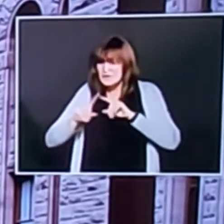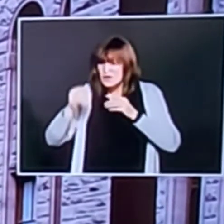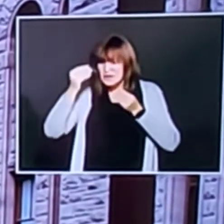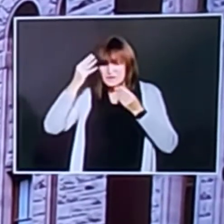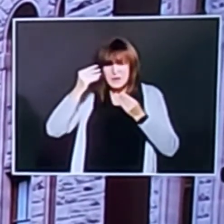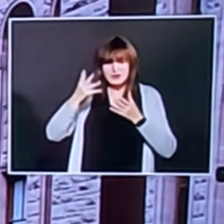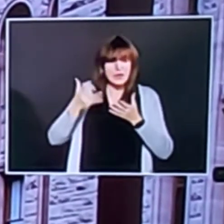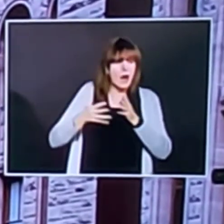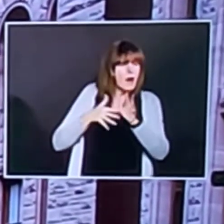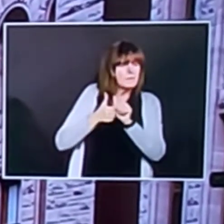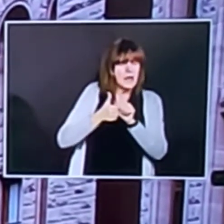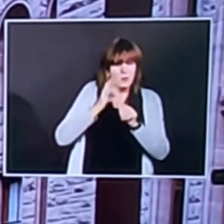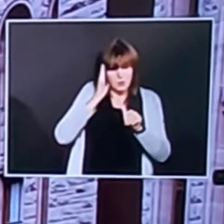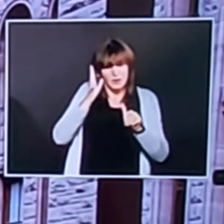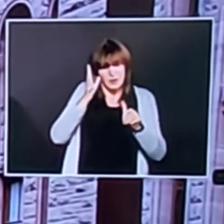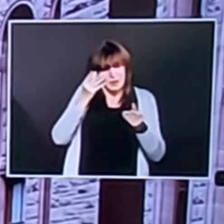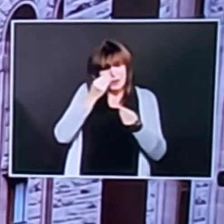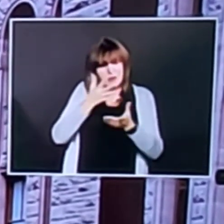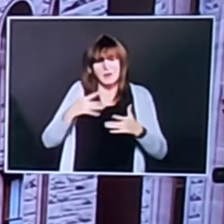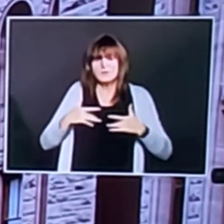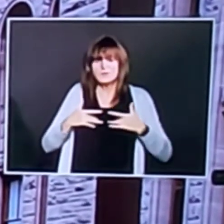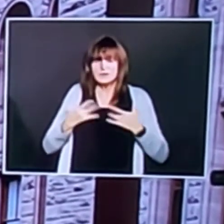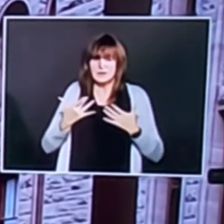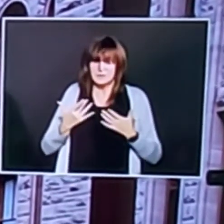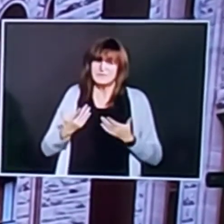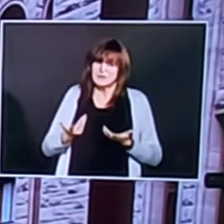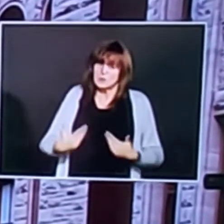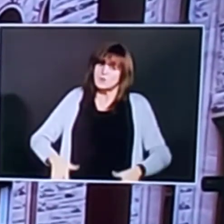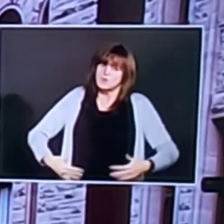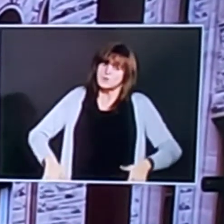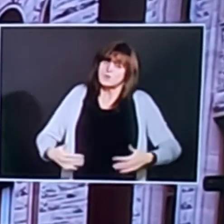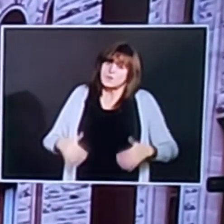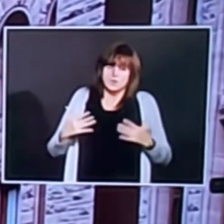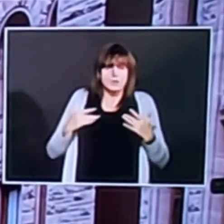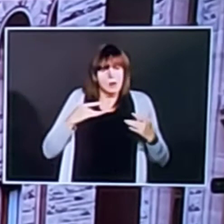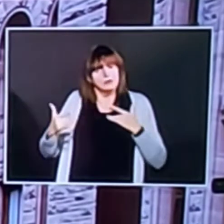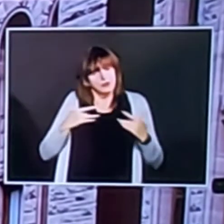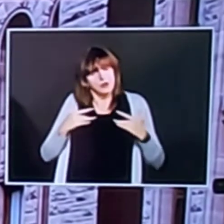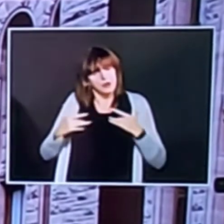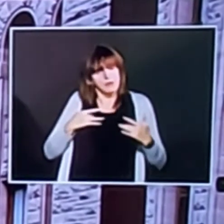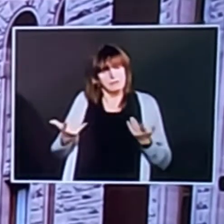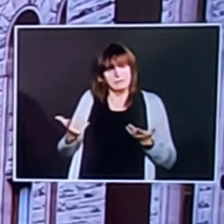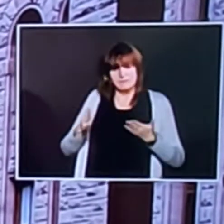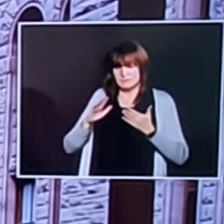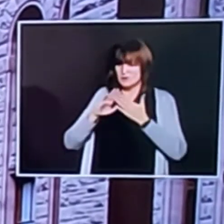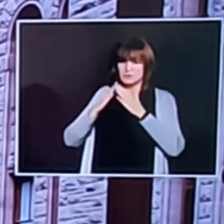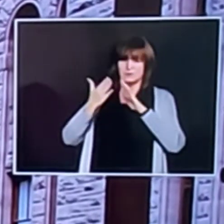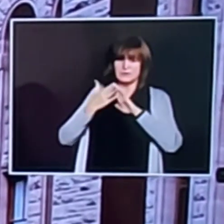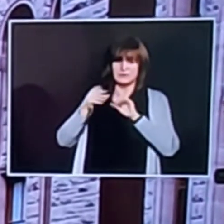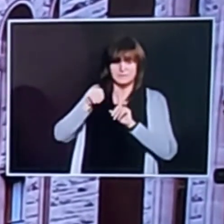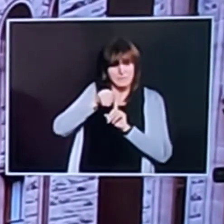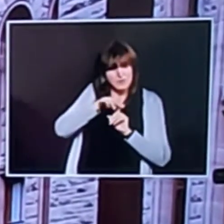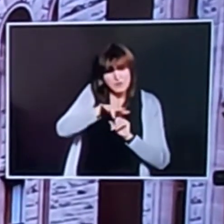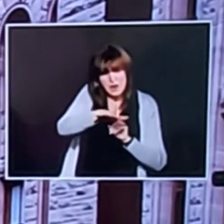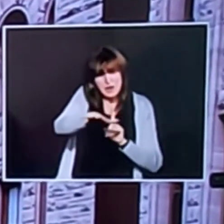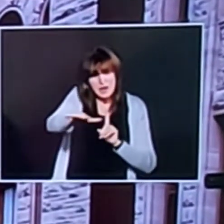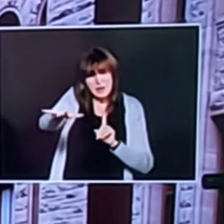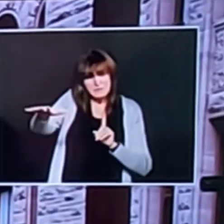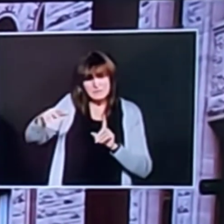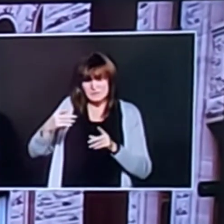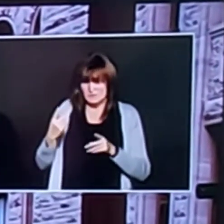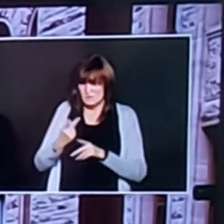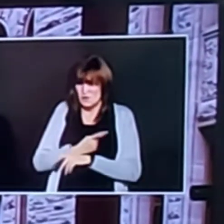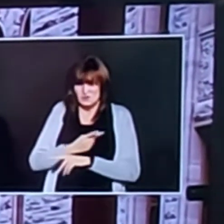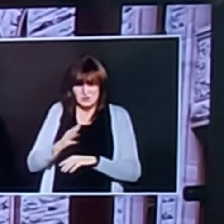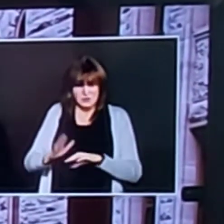is looking concerning very much in there our community transmission is the highest ever uh at that time we had hoped to be down